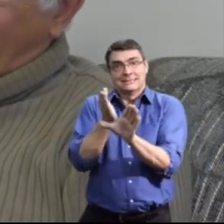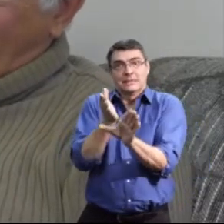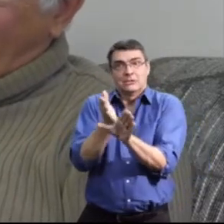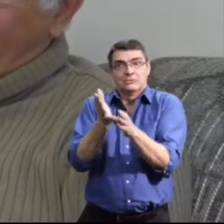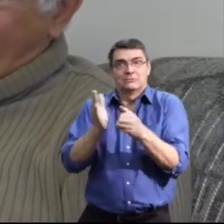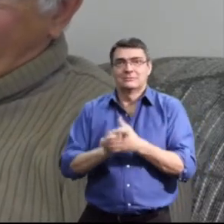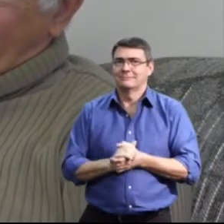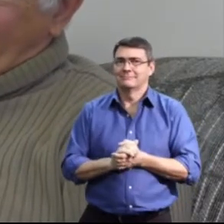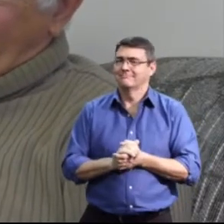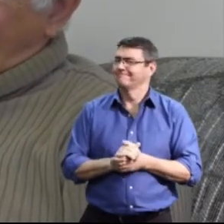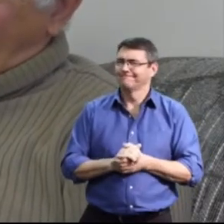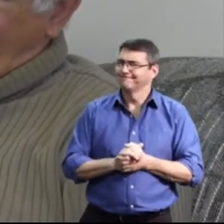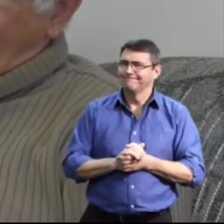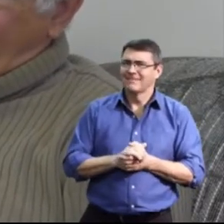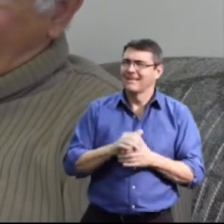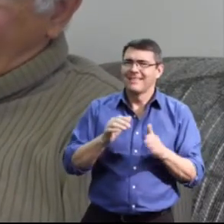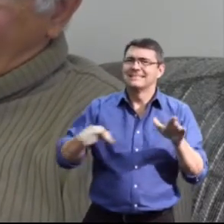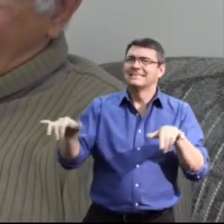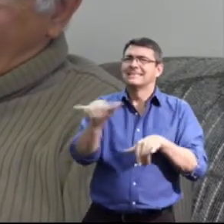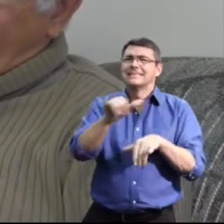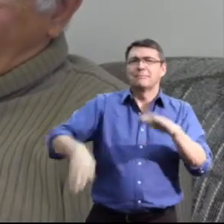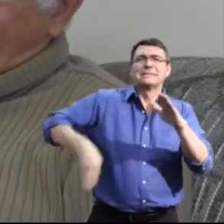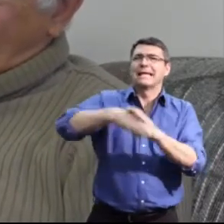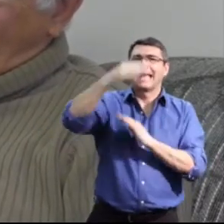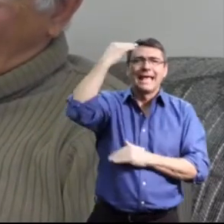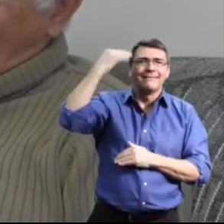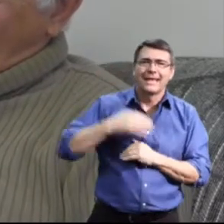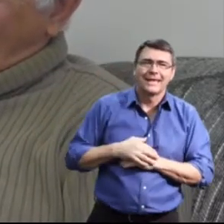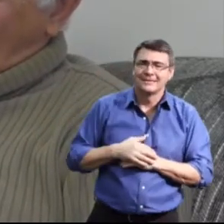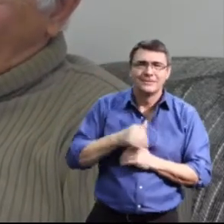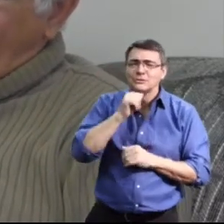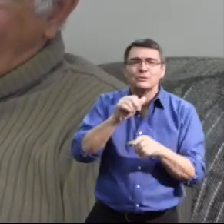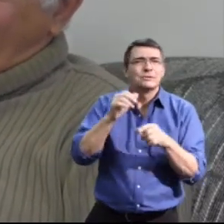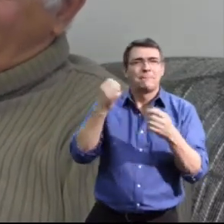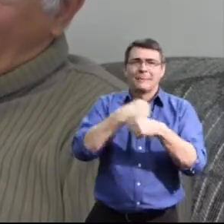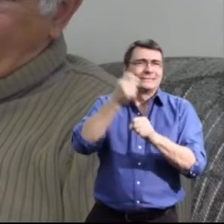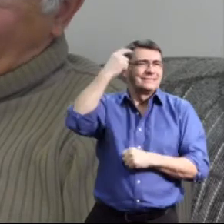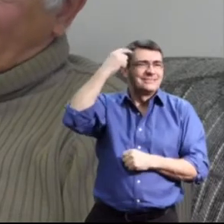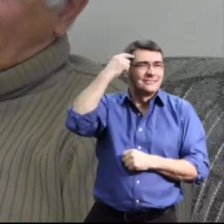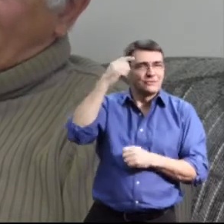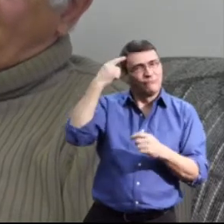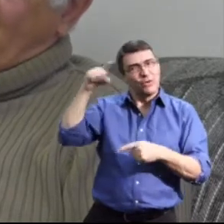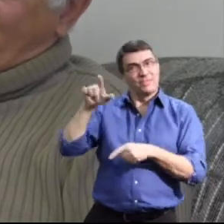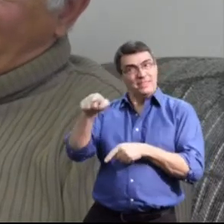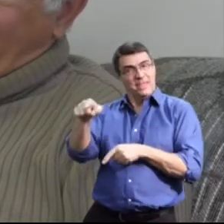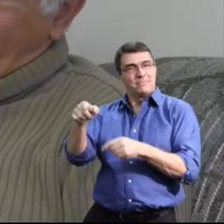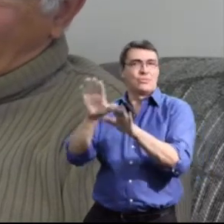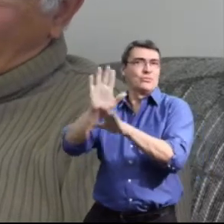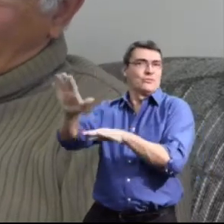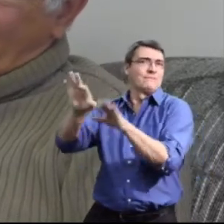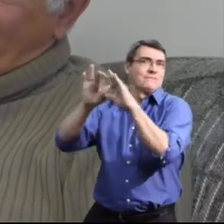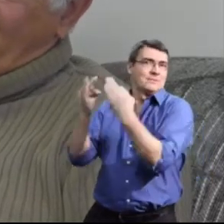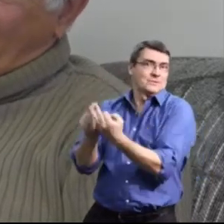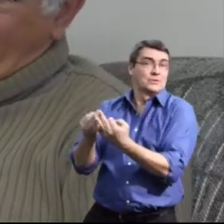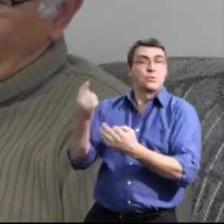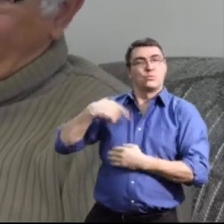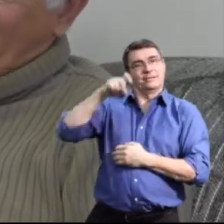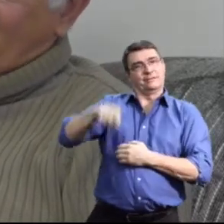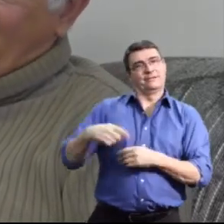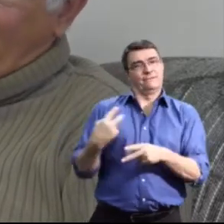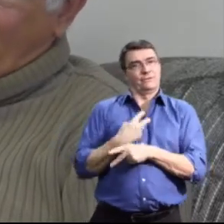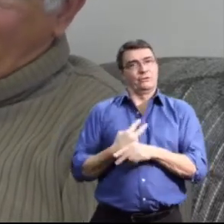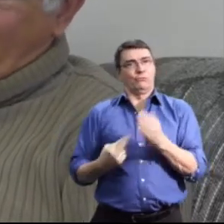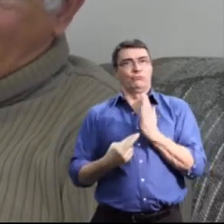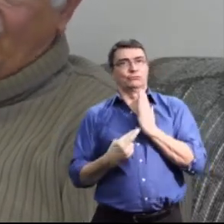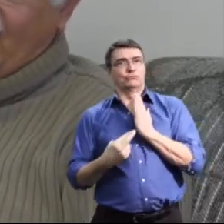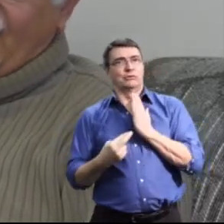for people. Right. And their families. And so we need to find the resources to put it in. So when somebody finally